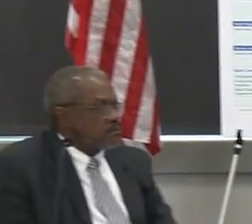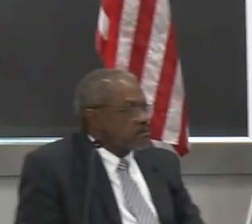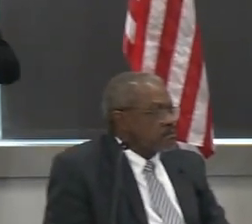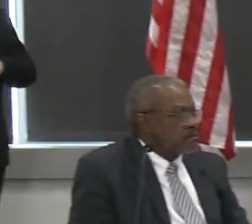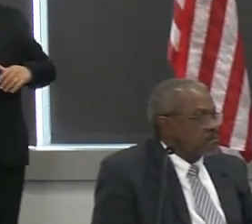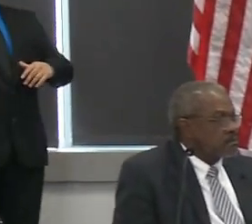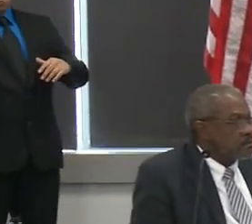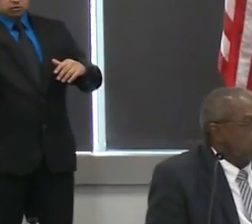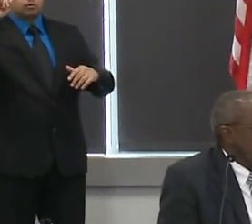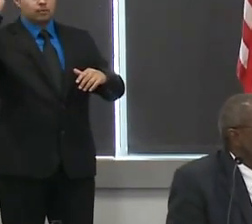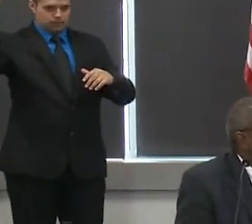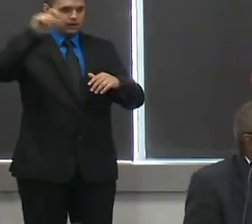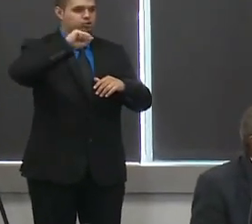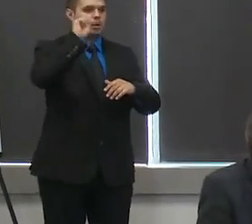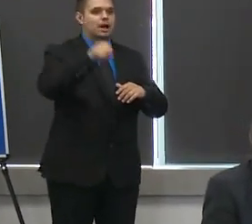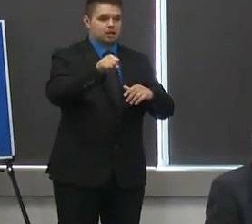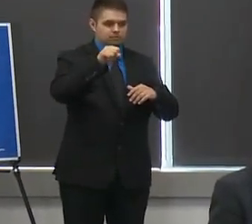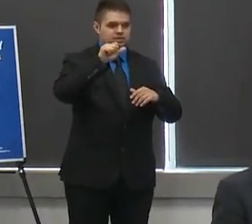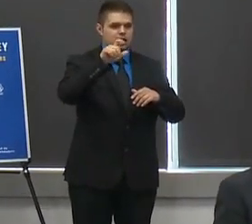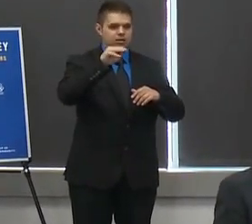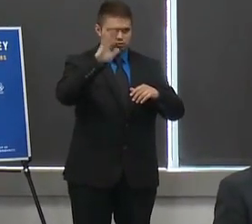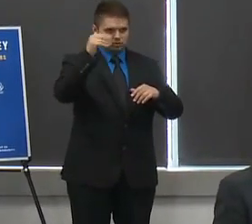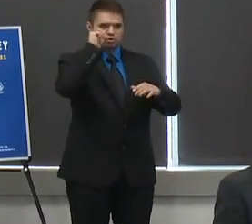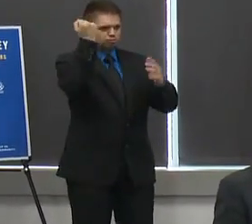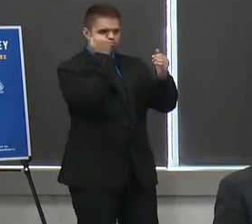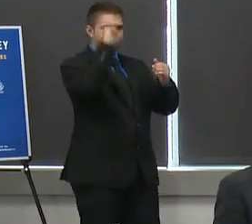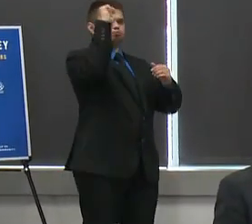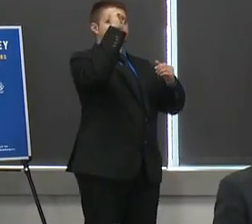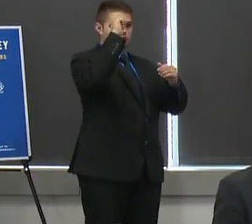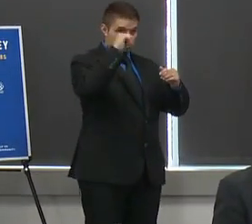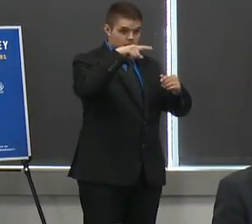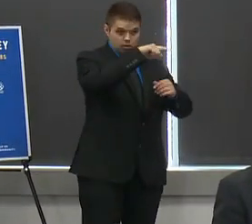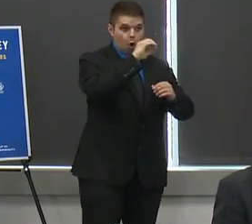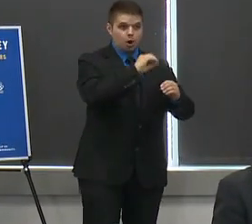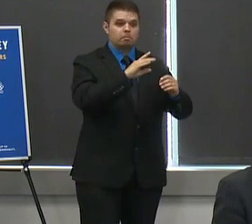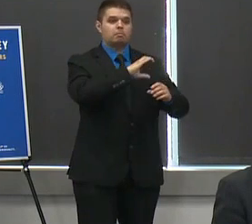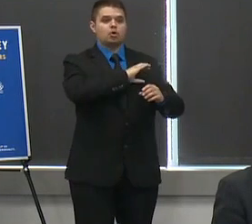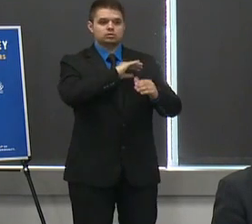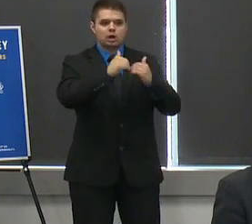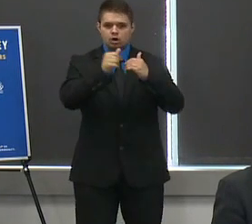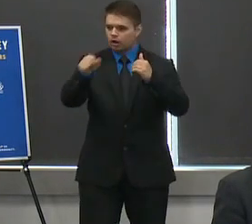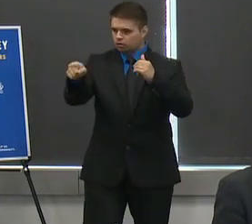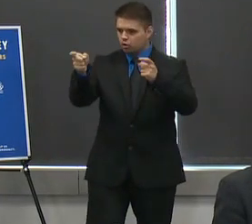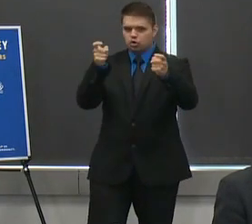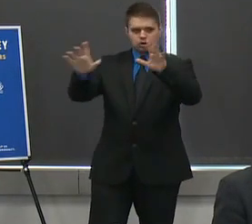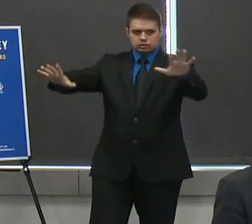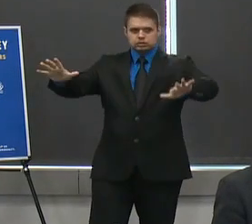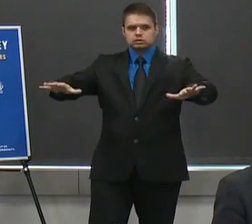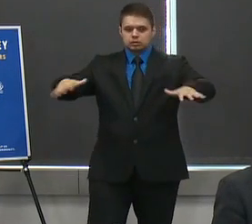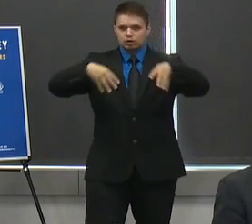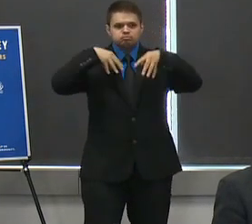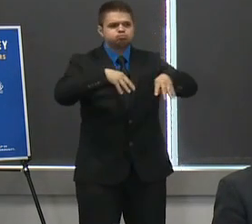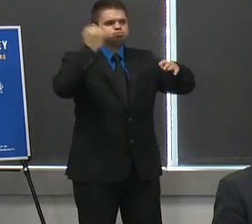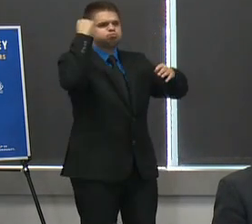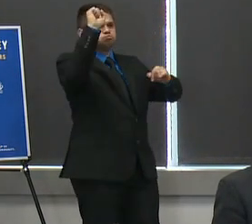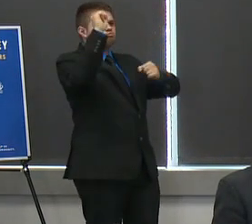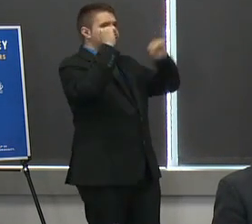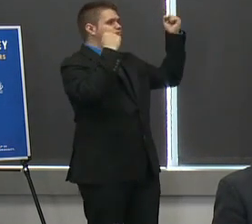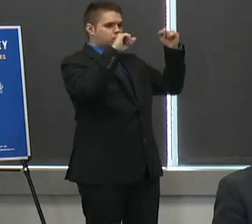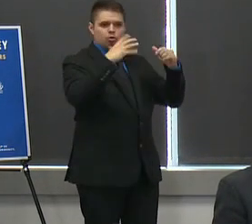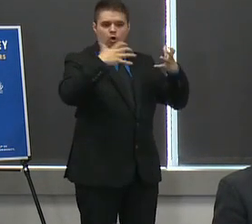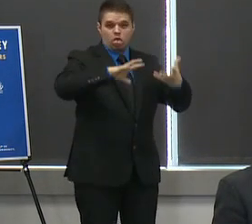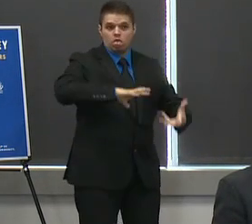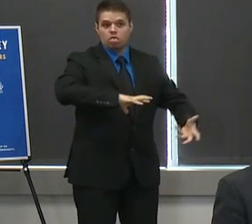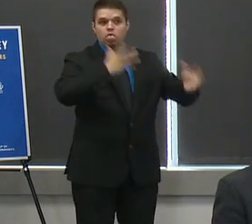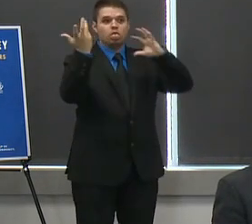any guidance to the oregon state police uh as to how they should handle that if there is some sort of egregious uh what someone called